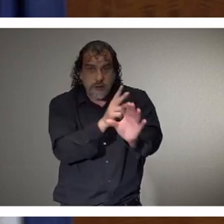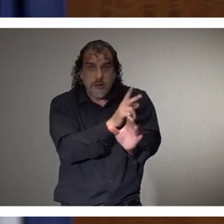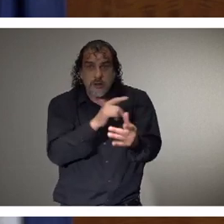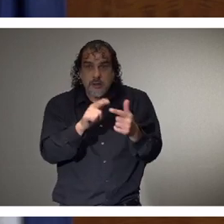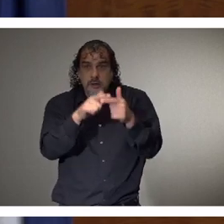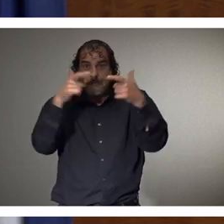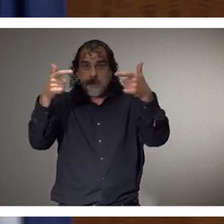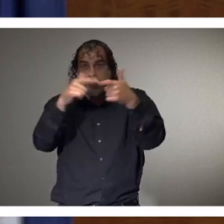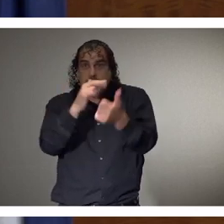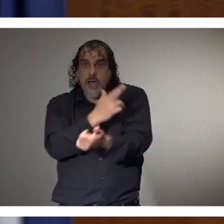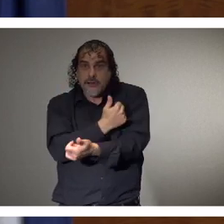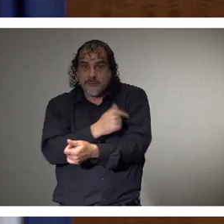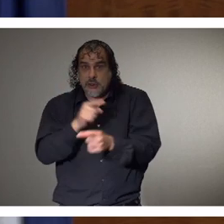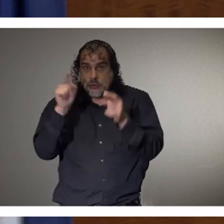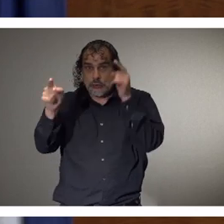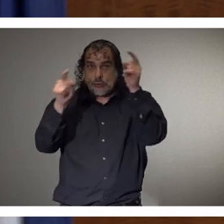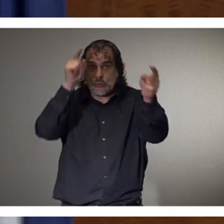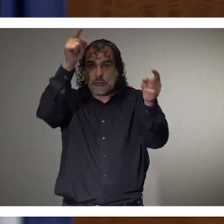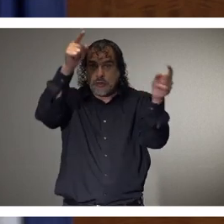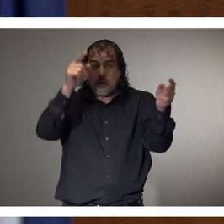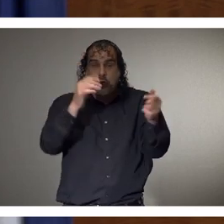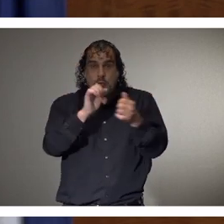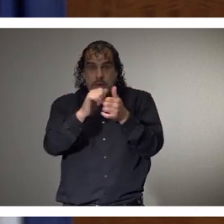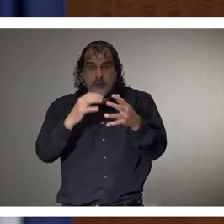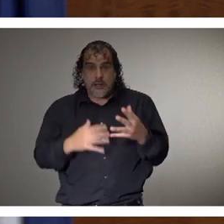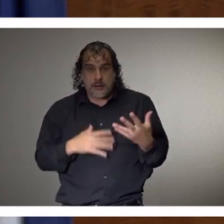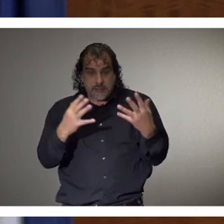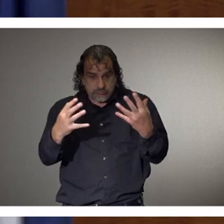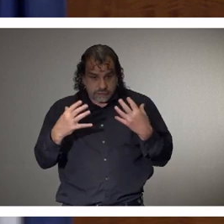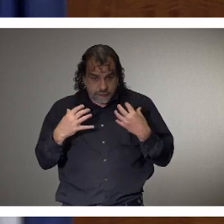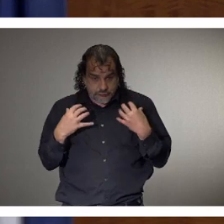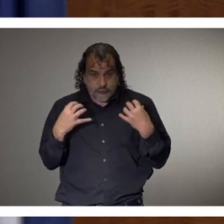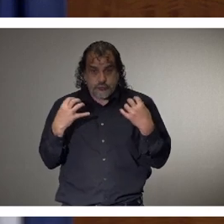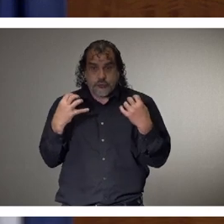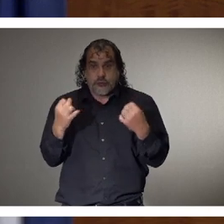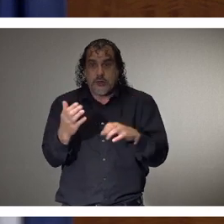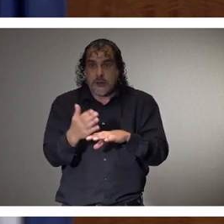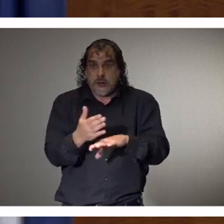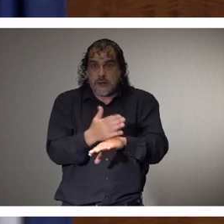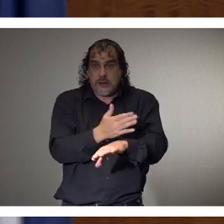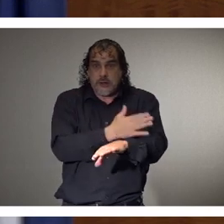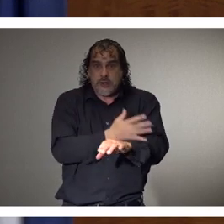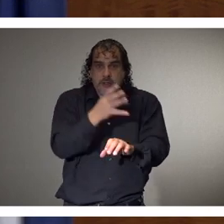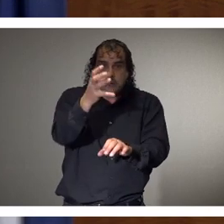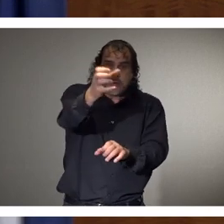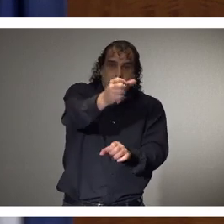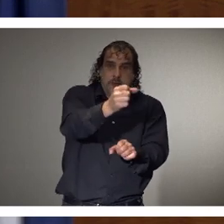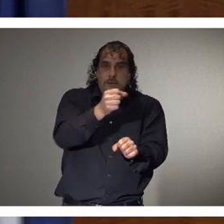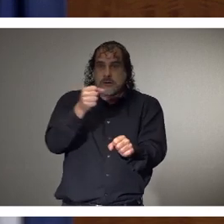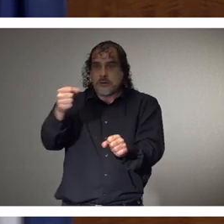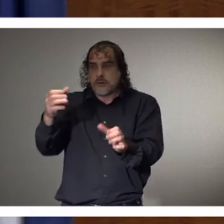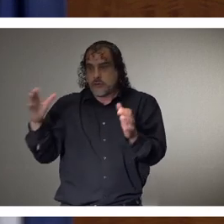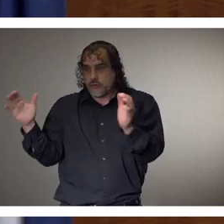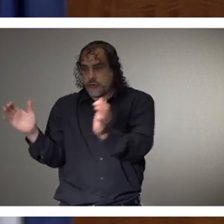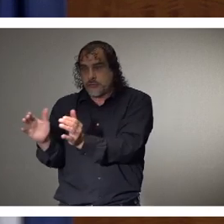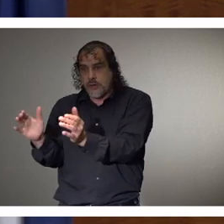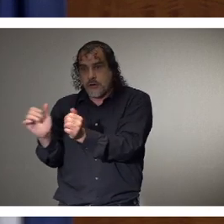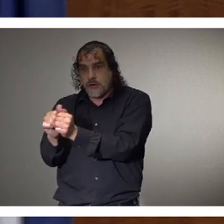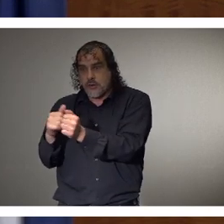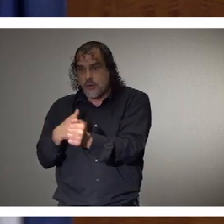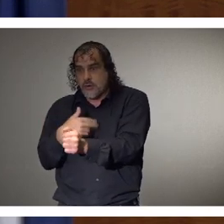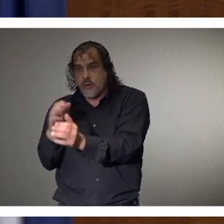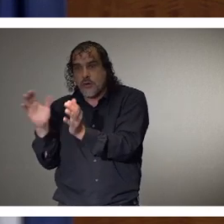larger facilities, once they reach a point at which they are recovering, we're going to utilize the healthcare